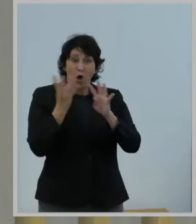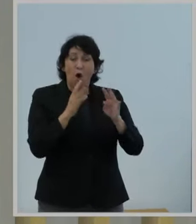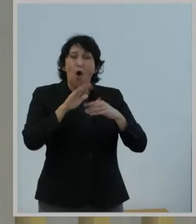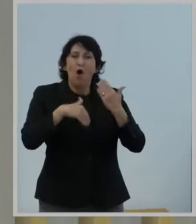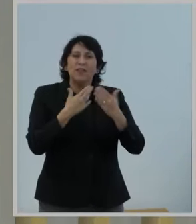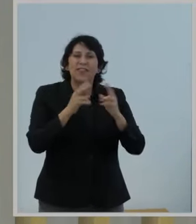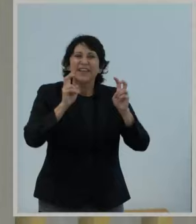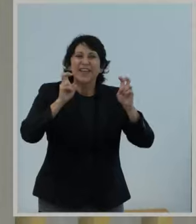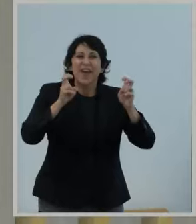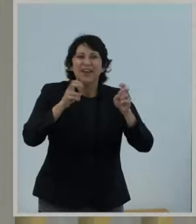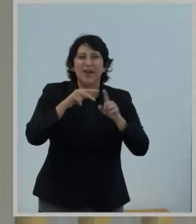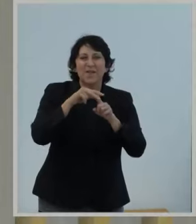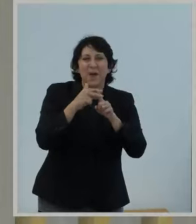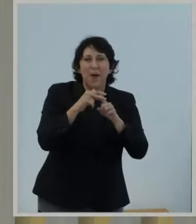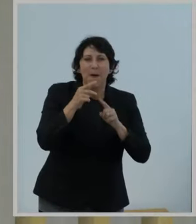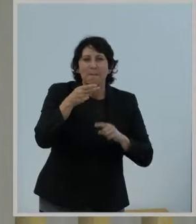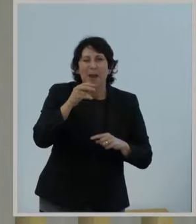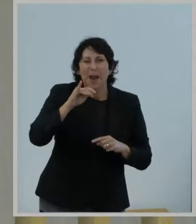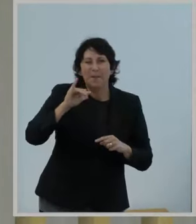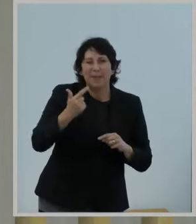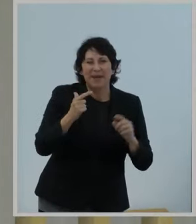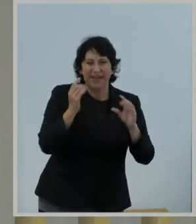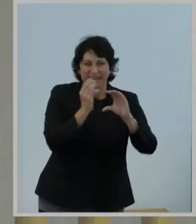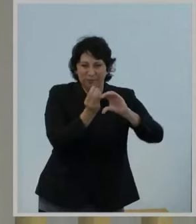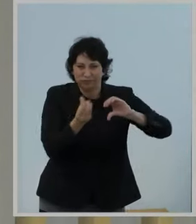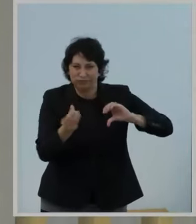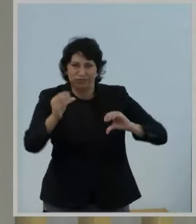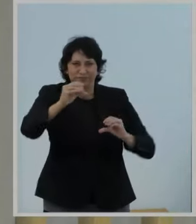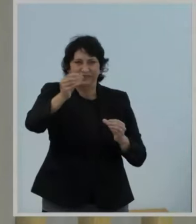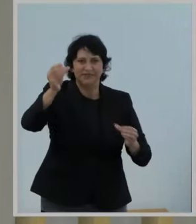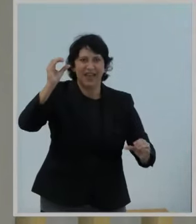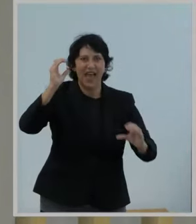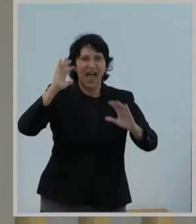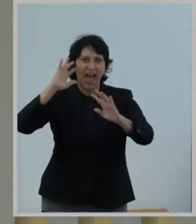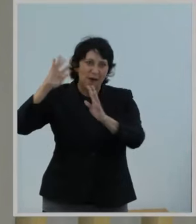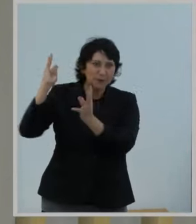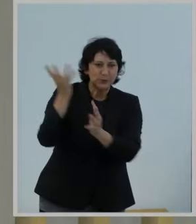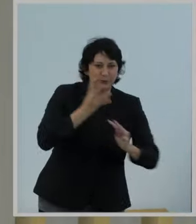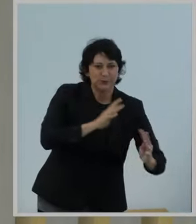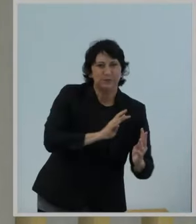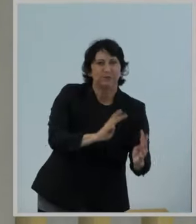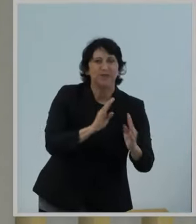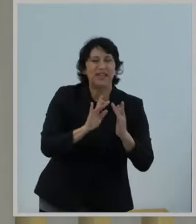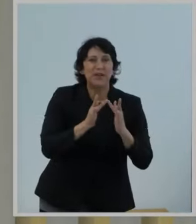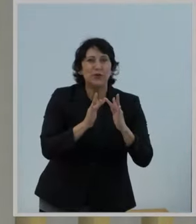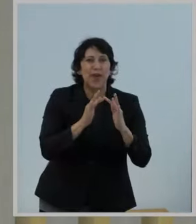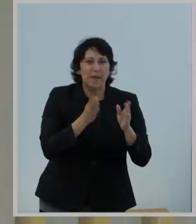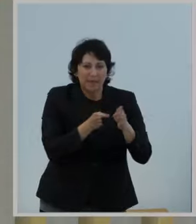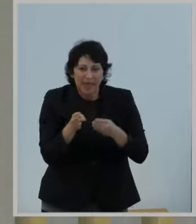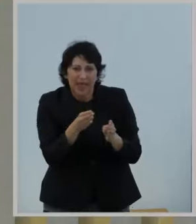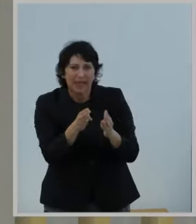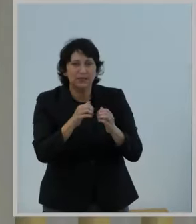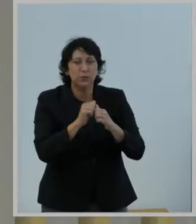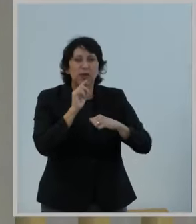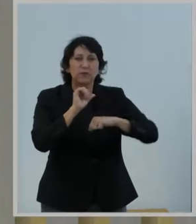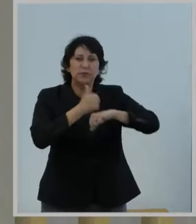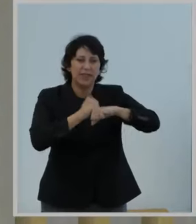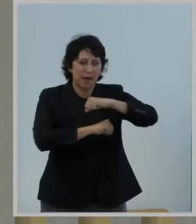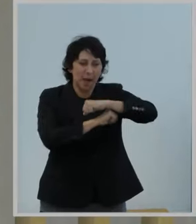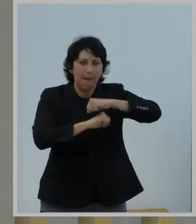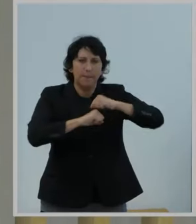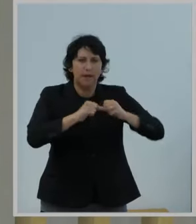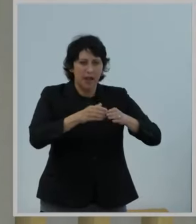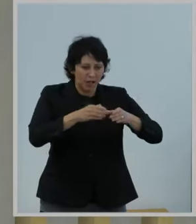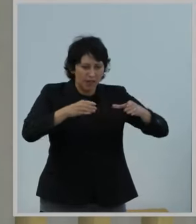to deal with the changes away from bilateral networks with settlement-free peering to the